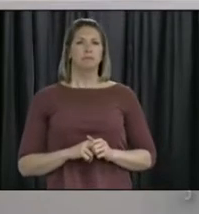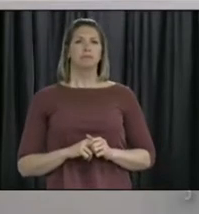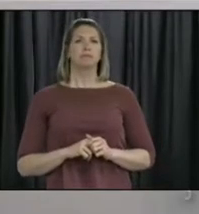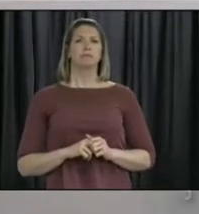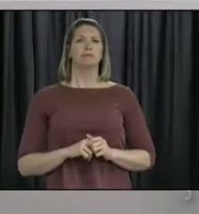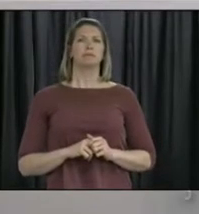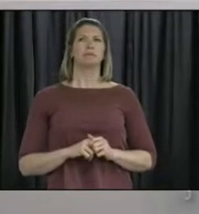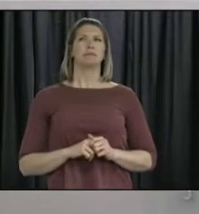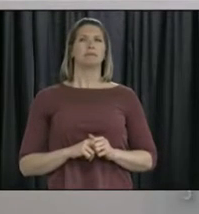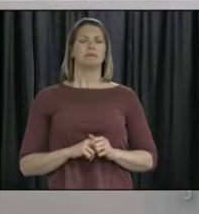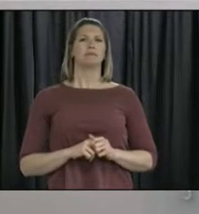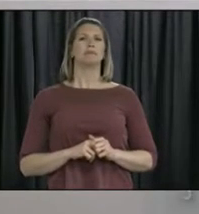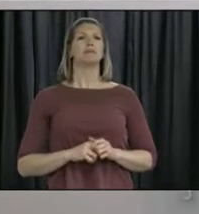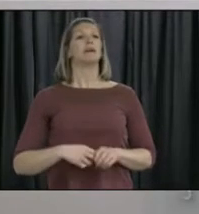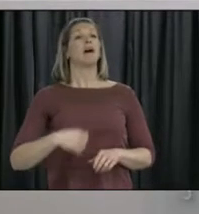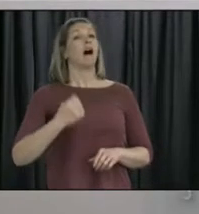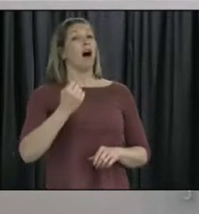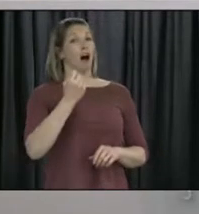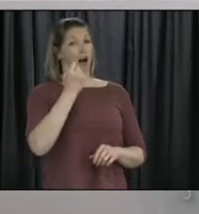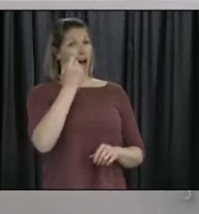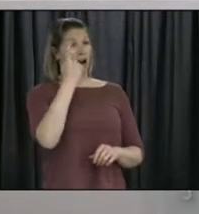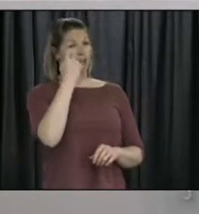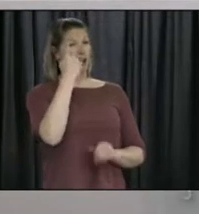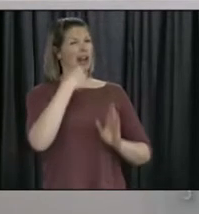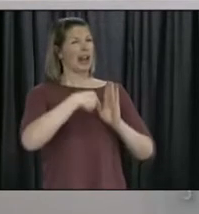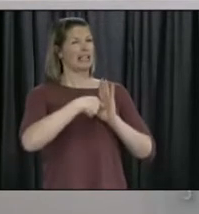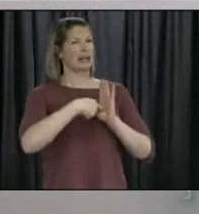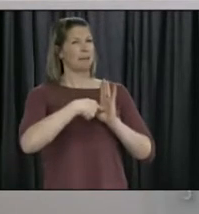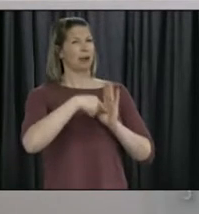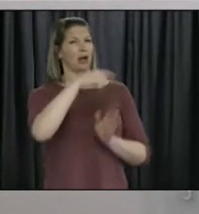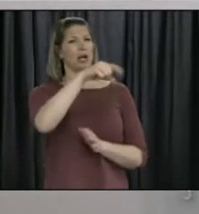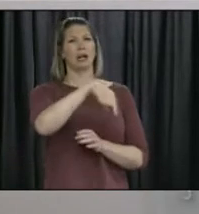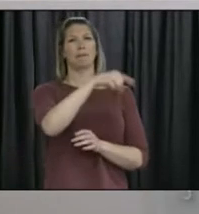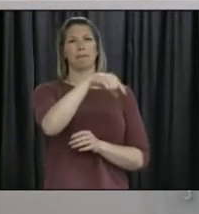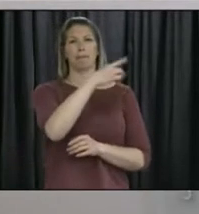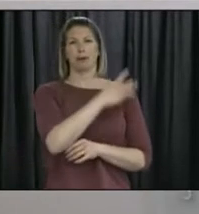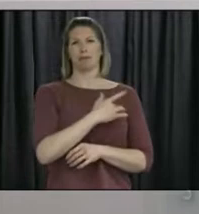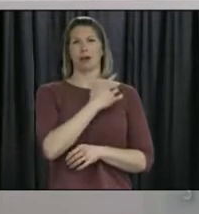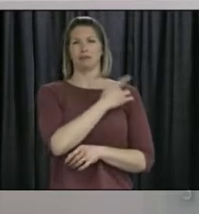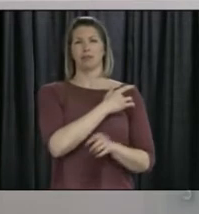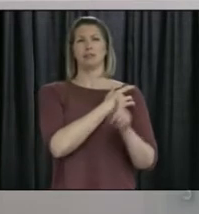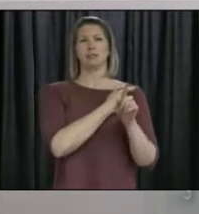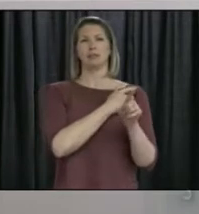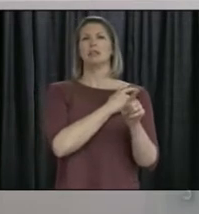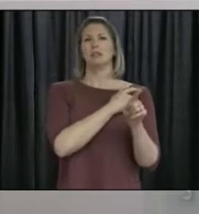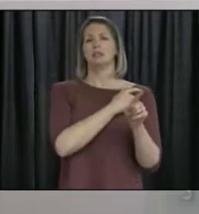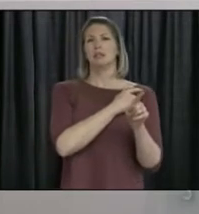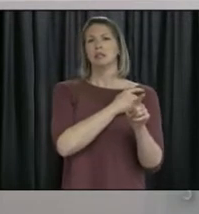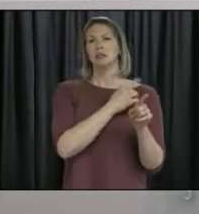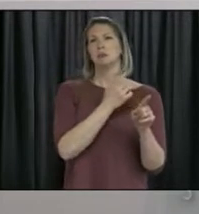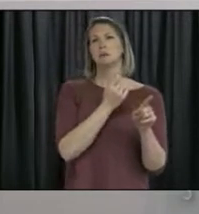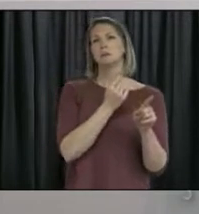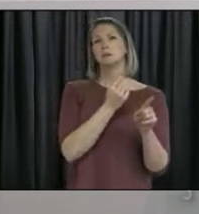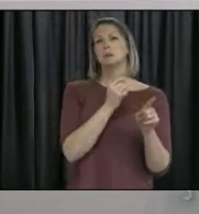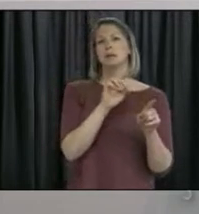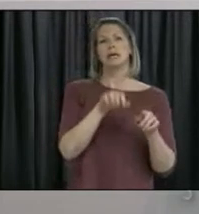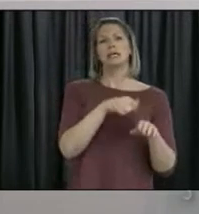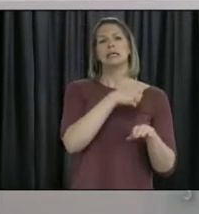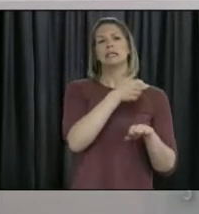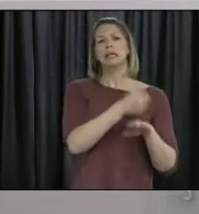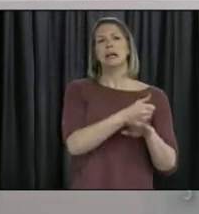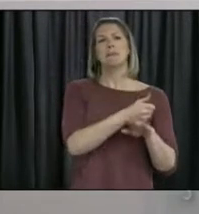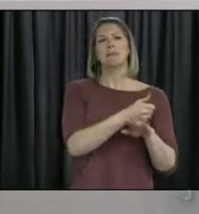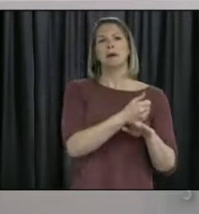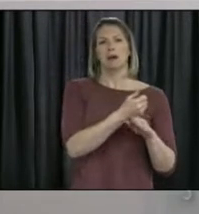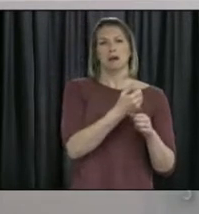Yeah, but again, some province, like again, for example, in Quebec, they put it in place after two weeks, an online platform to support